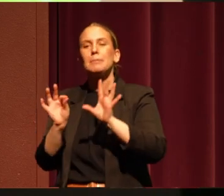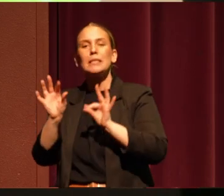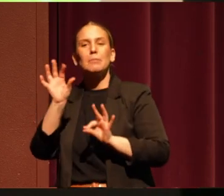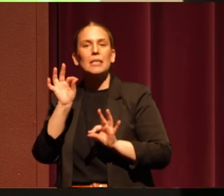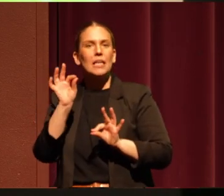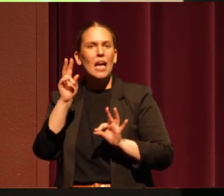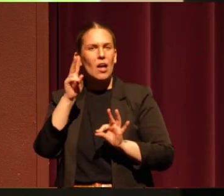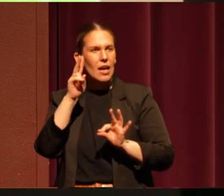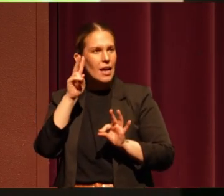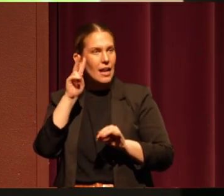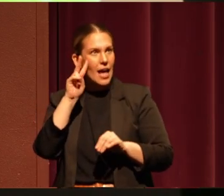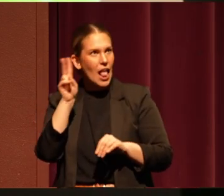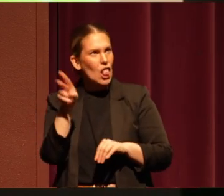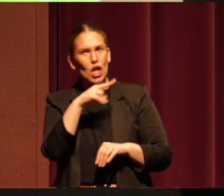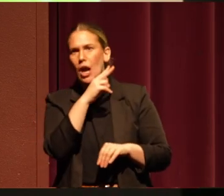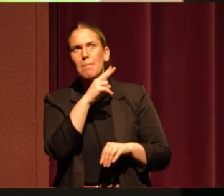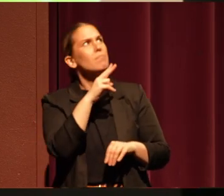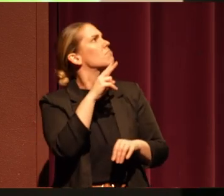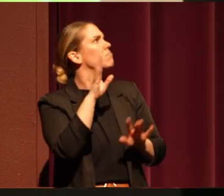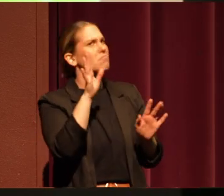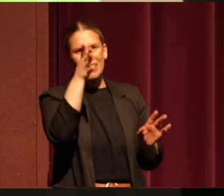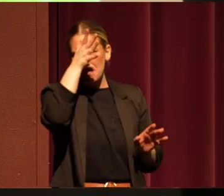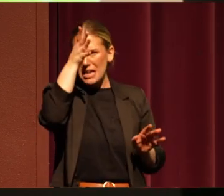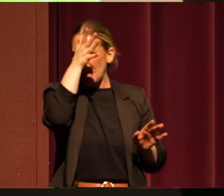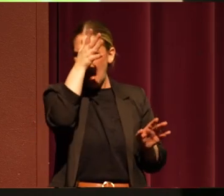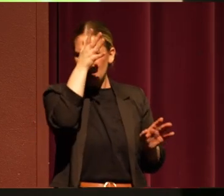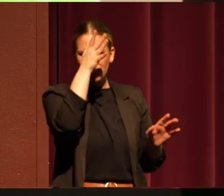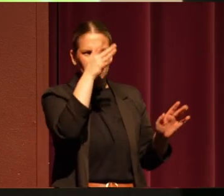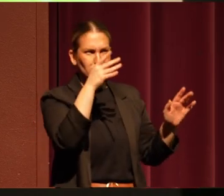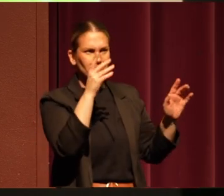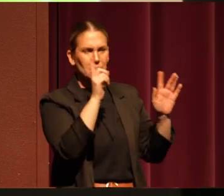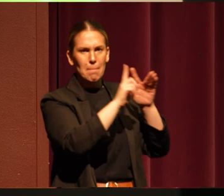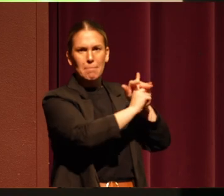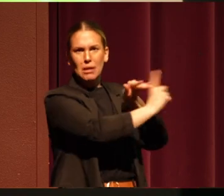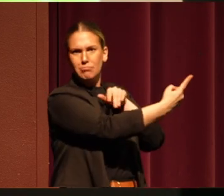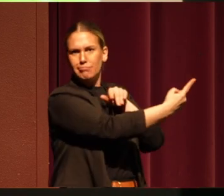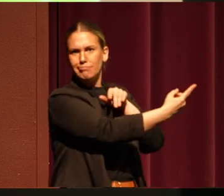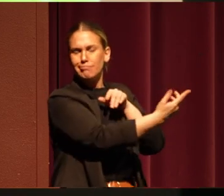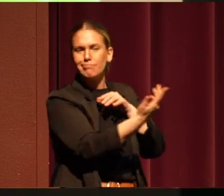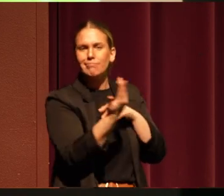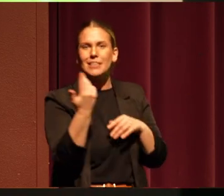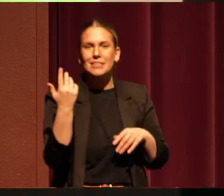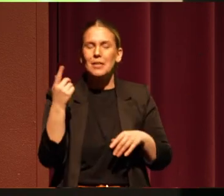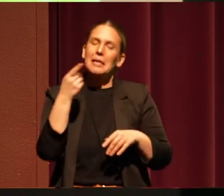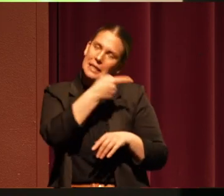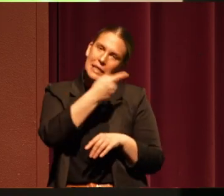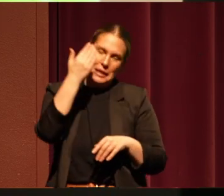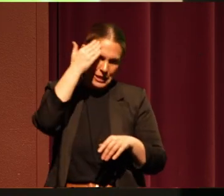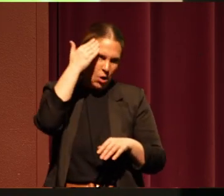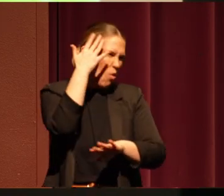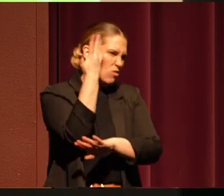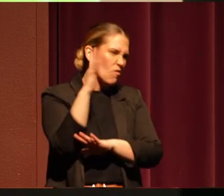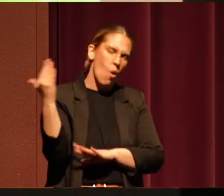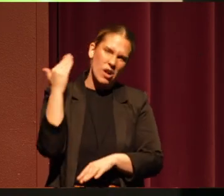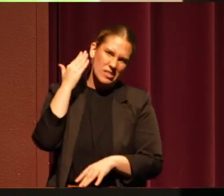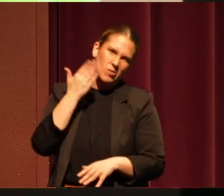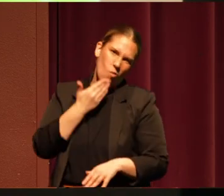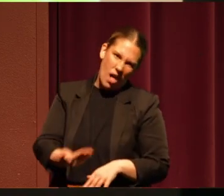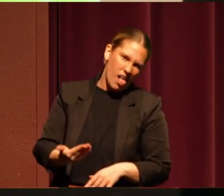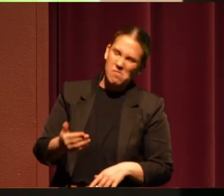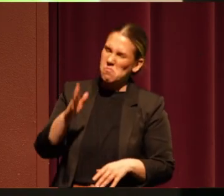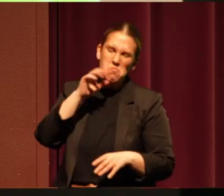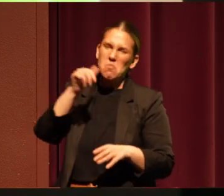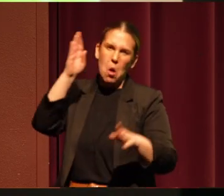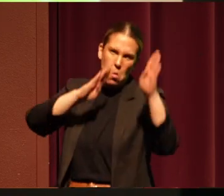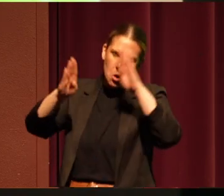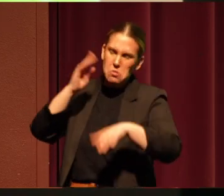look up and my dad's gone. But, I mean, he knows these forests very well. So nobody's really worried. And so we pick